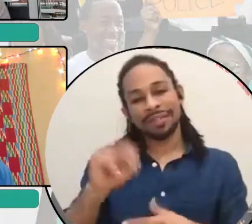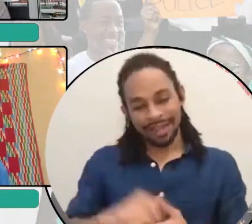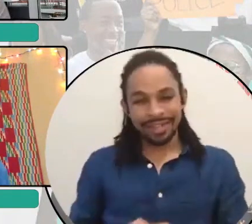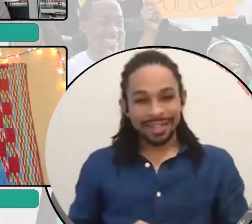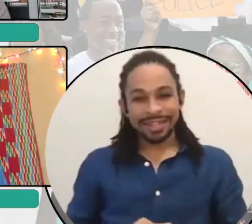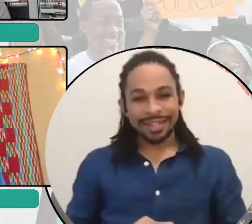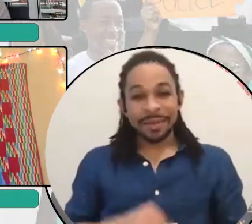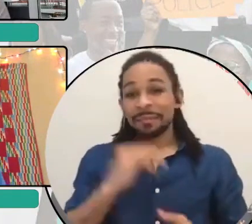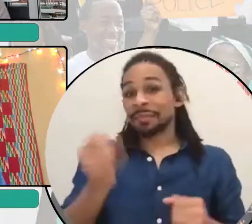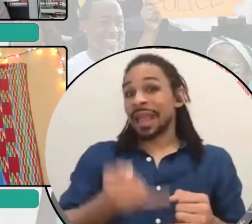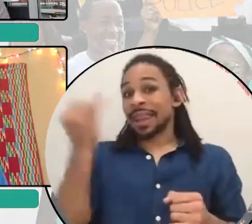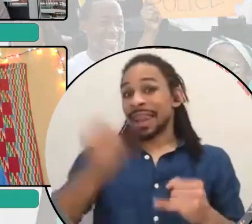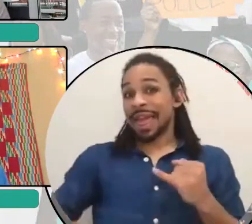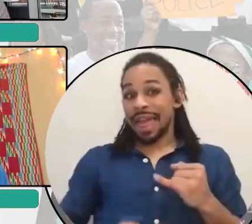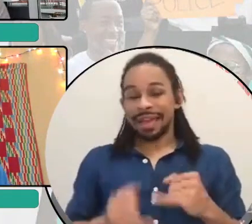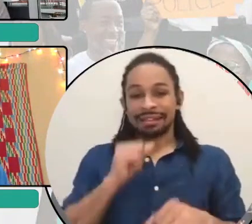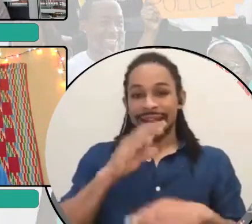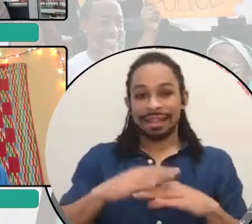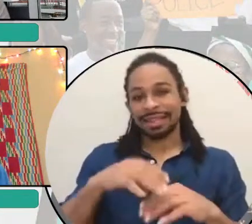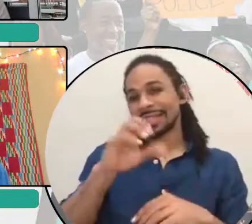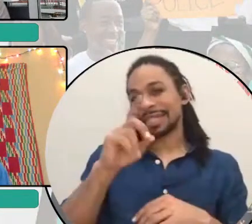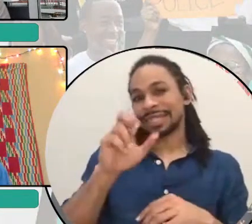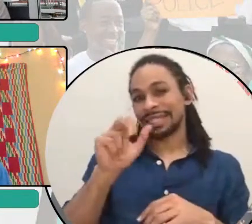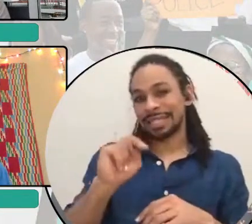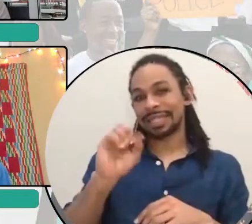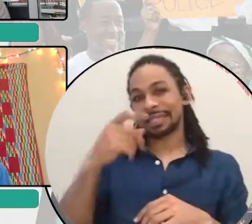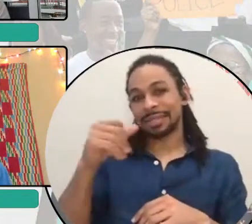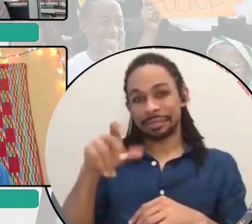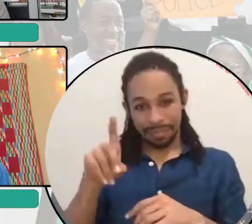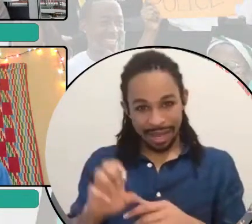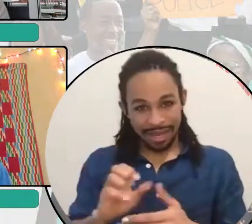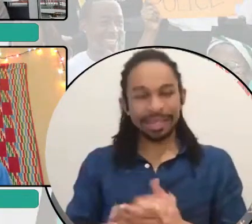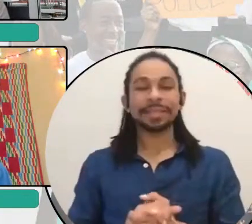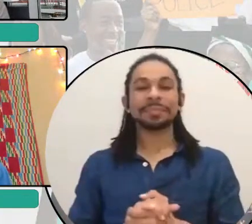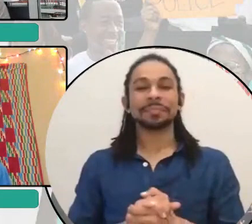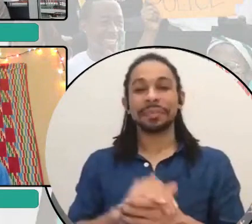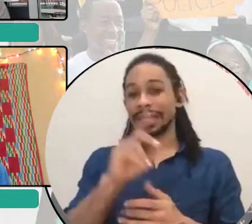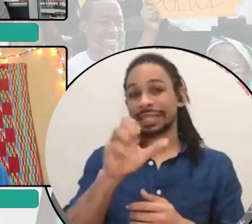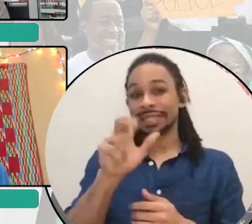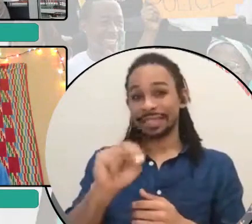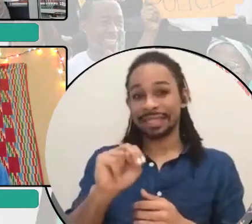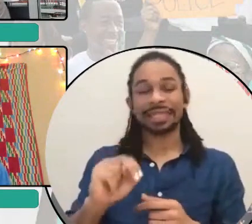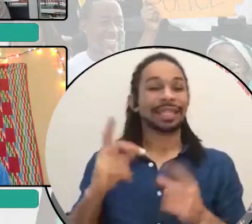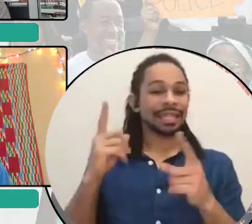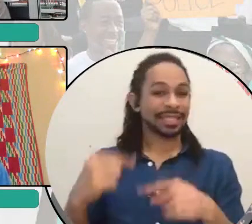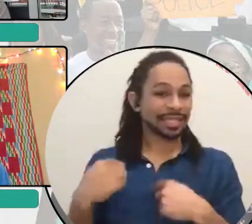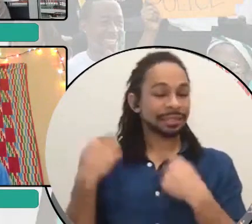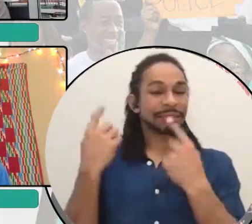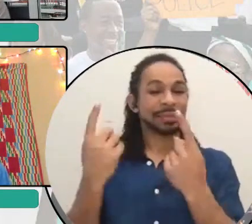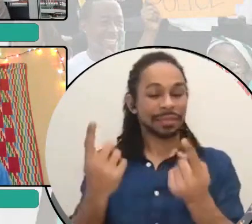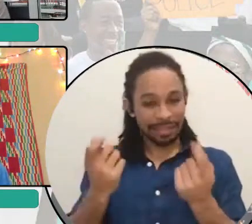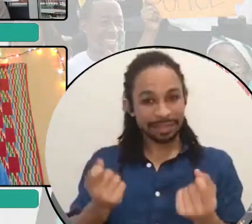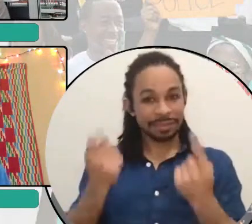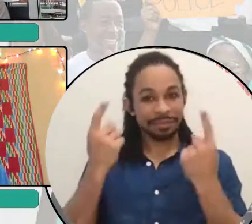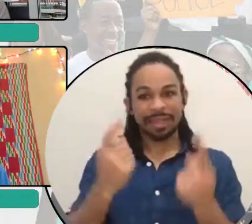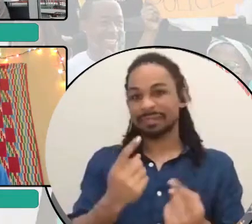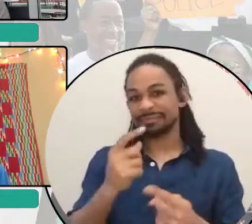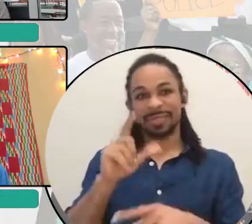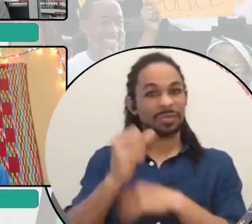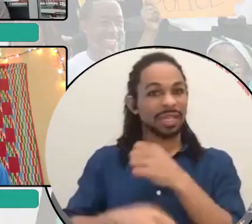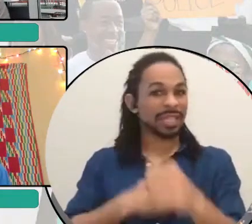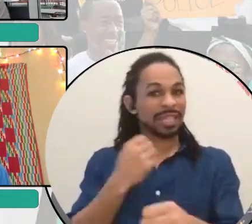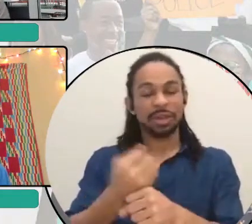Last but not least, we have Dean Spade. Dean has spent over two decades in social